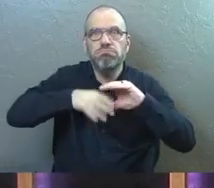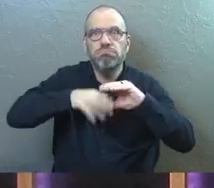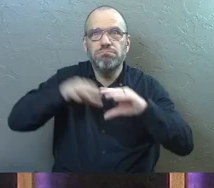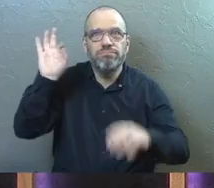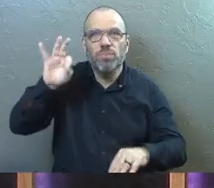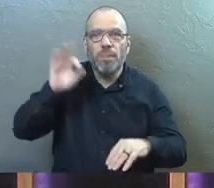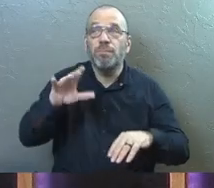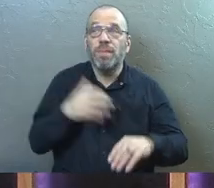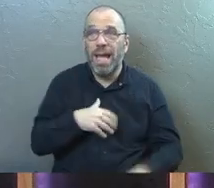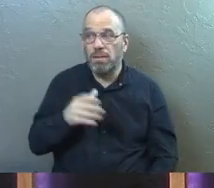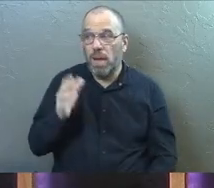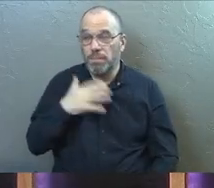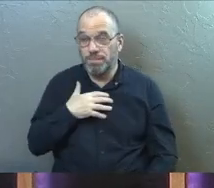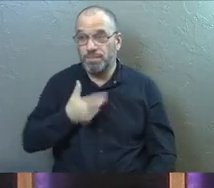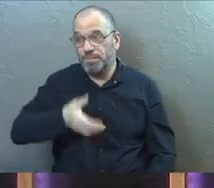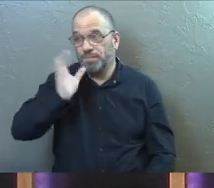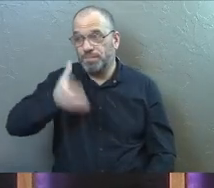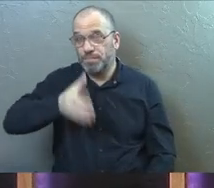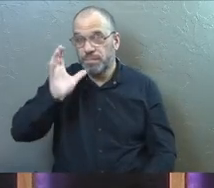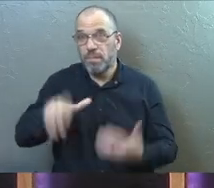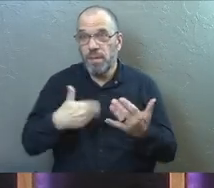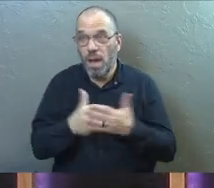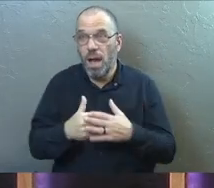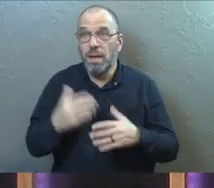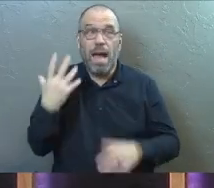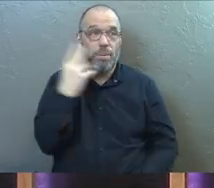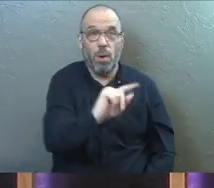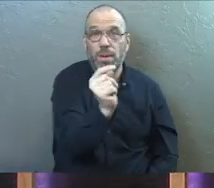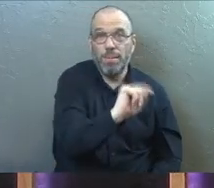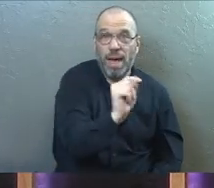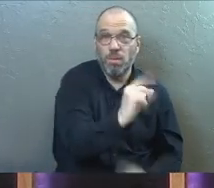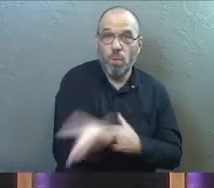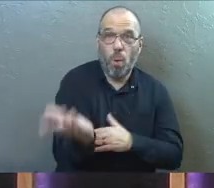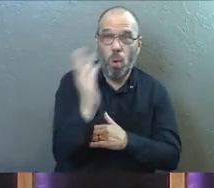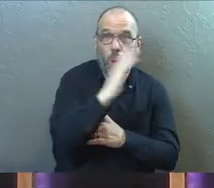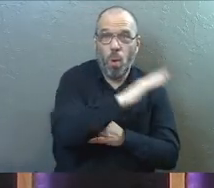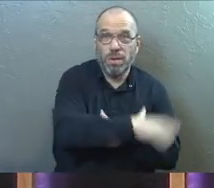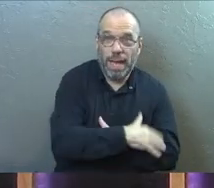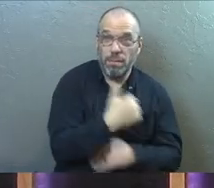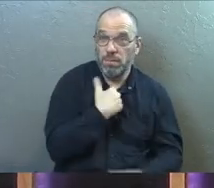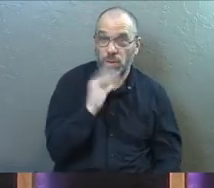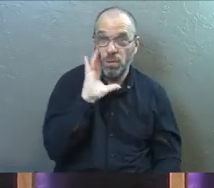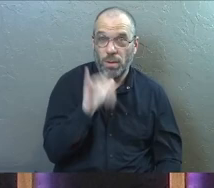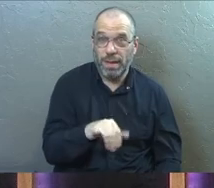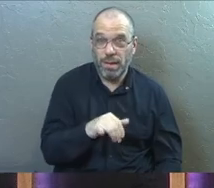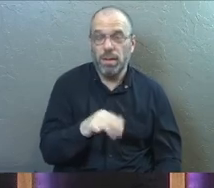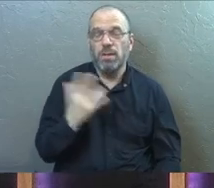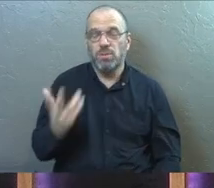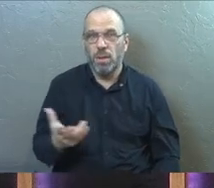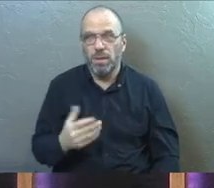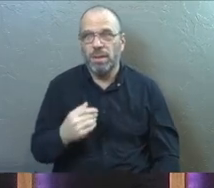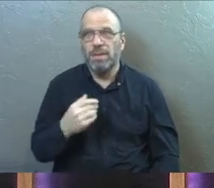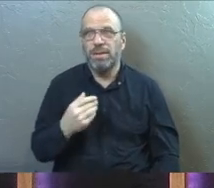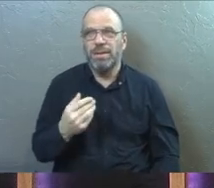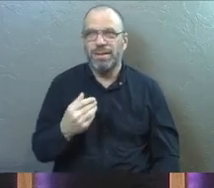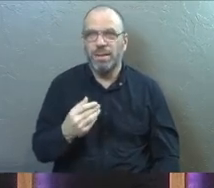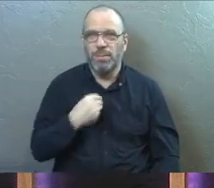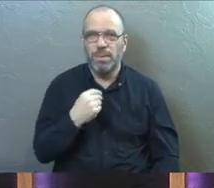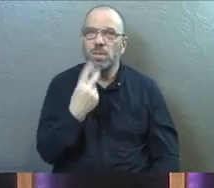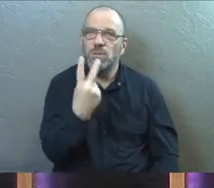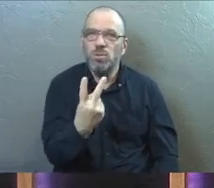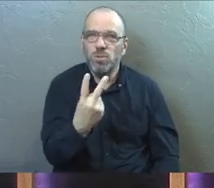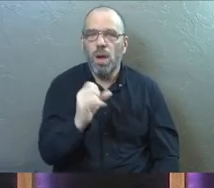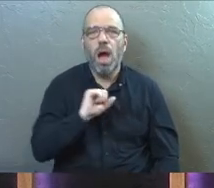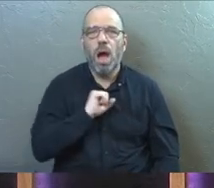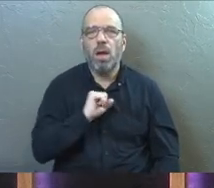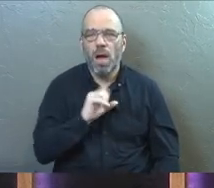and if I drink as much as I need to, I'll be running to the restroom all day long so they hooked me